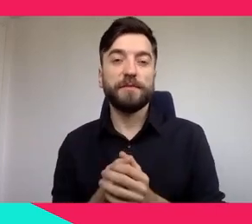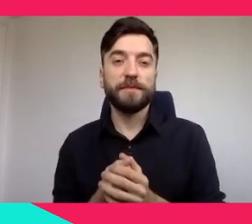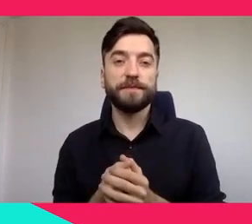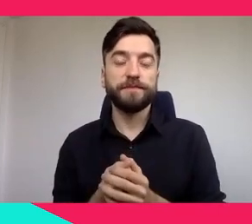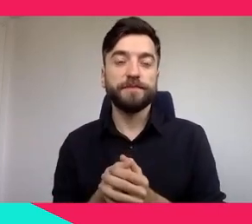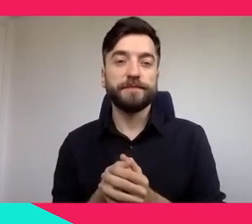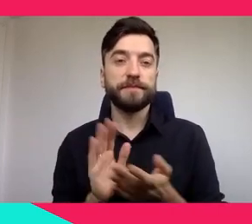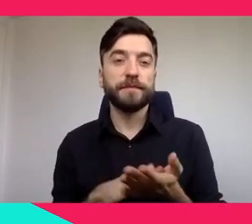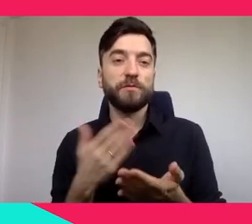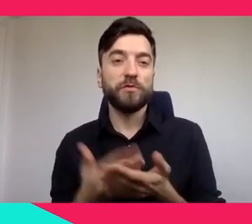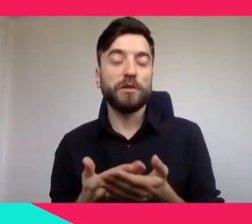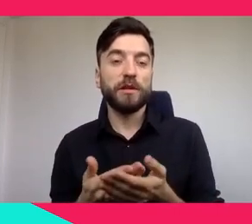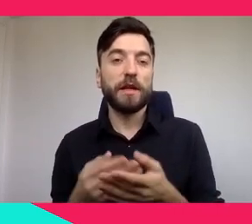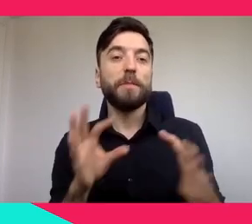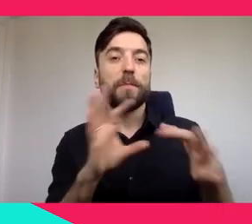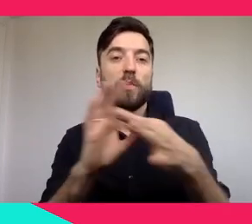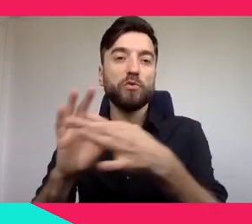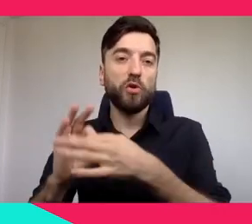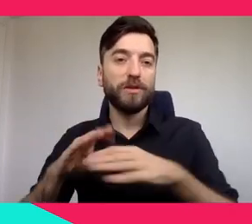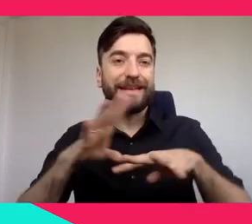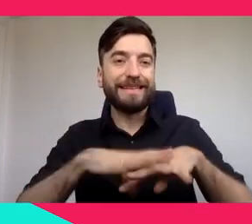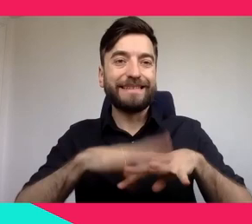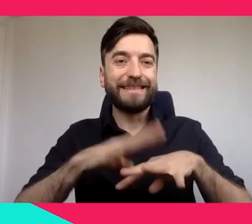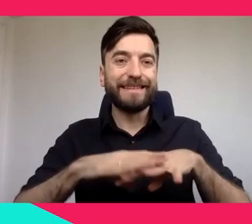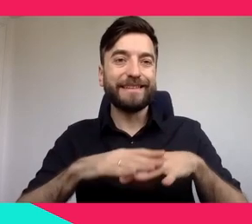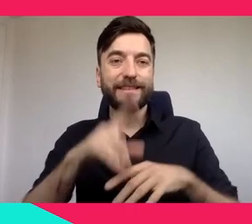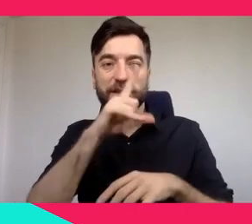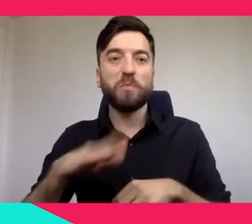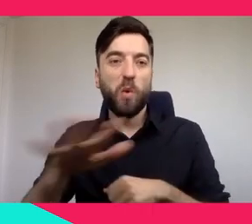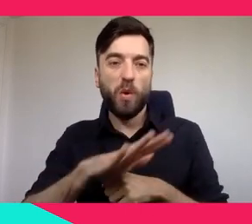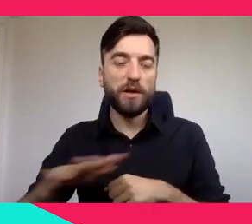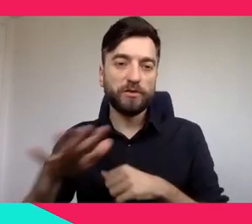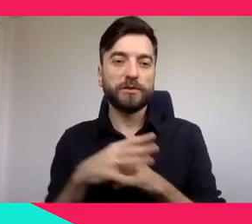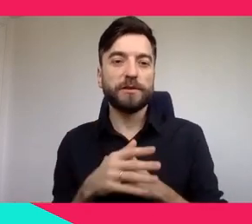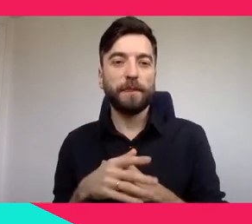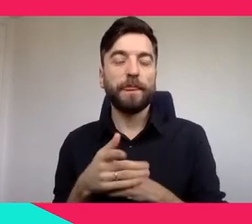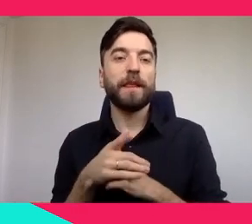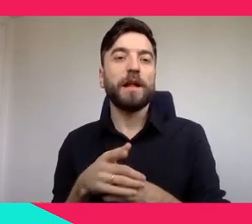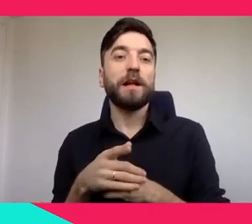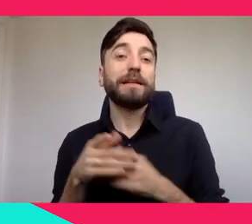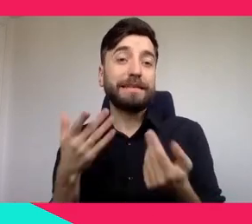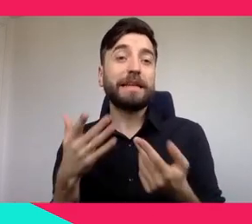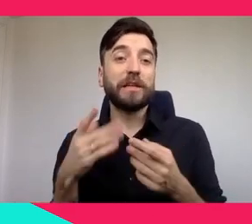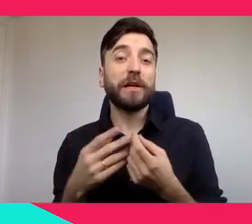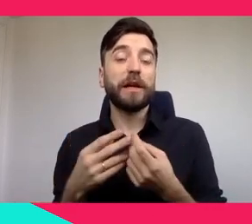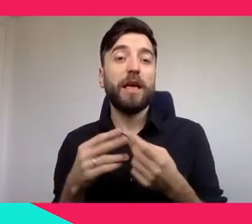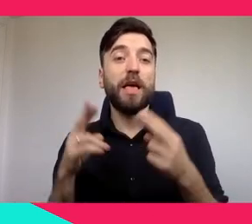will lead to engagement. Another good solution to involve the public is to adapt the visit to every